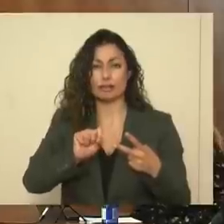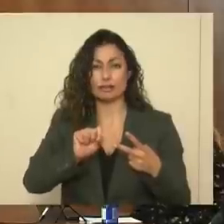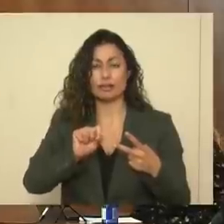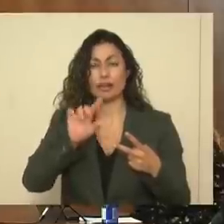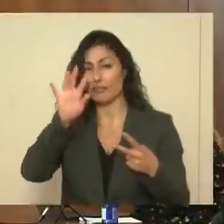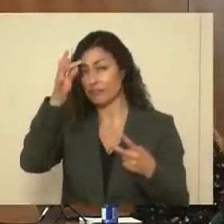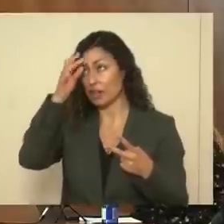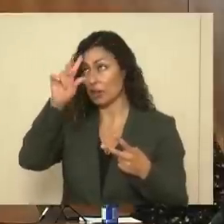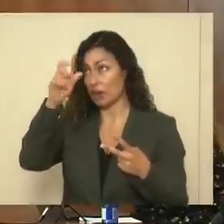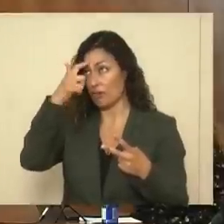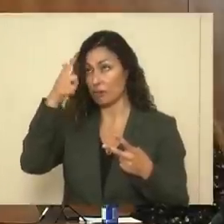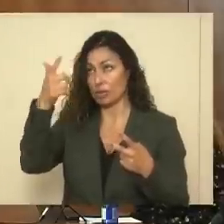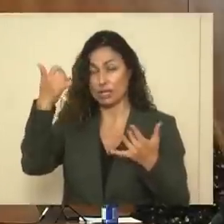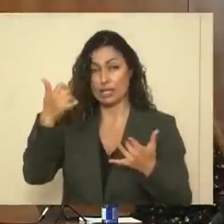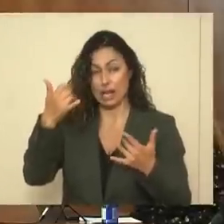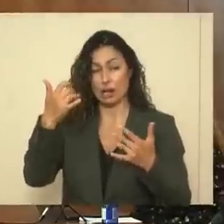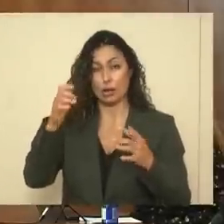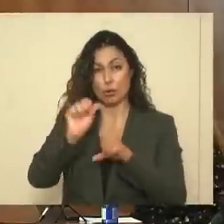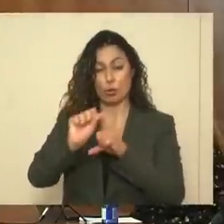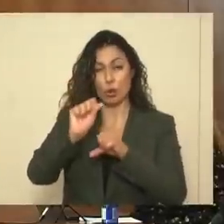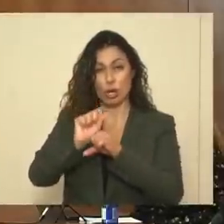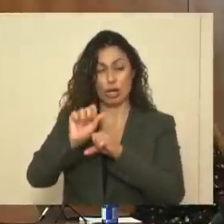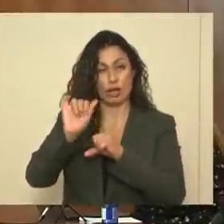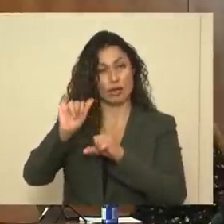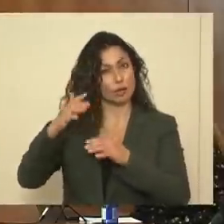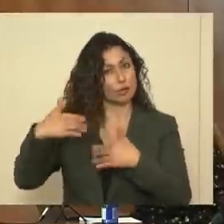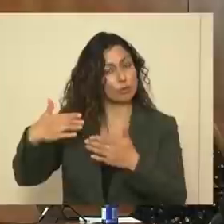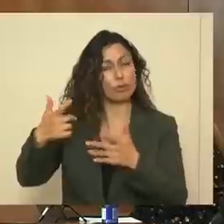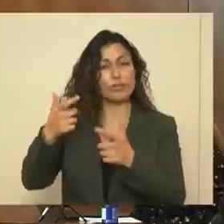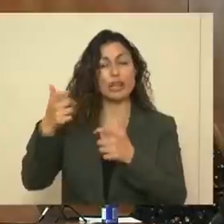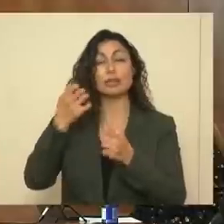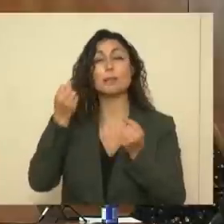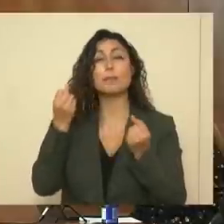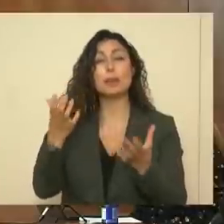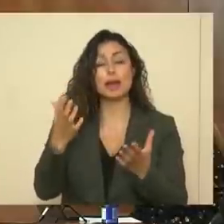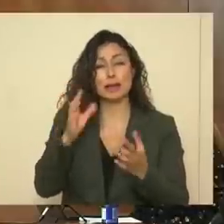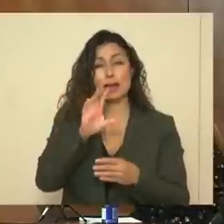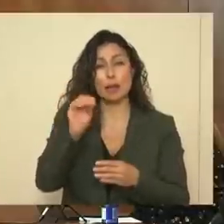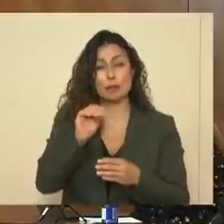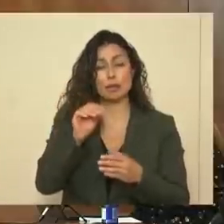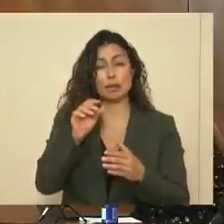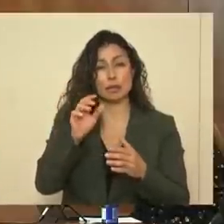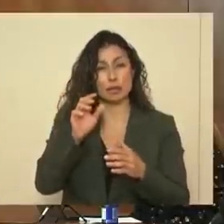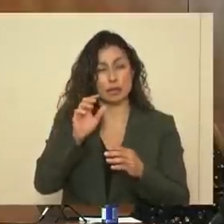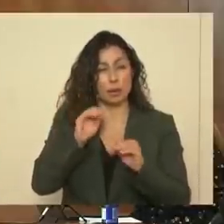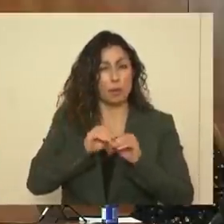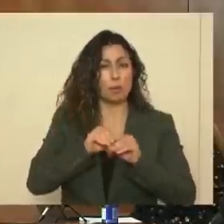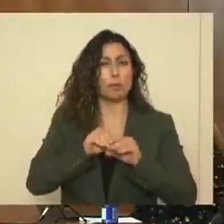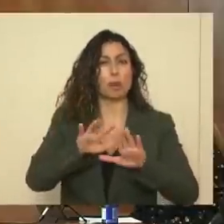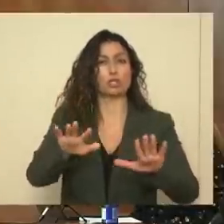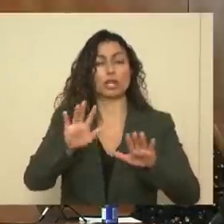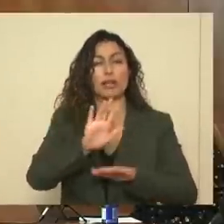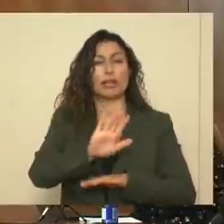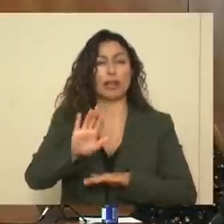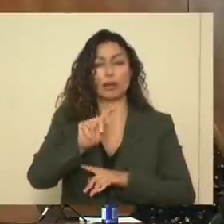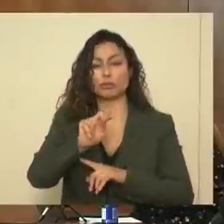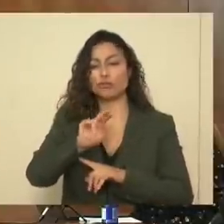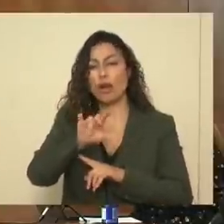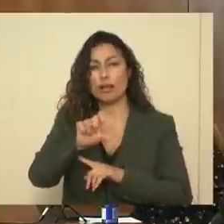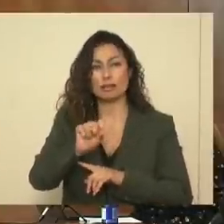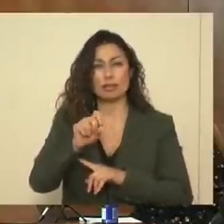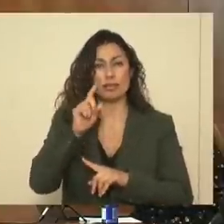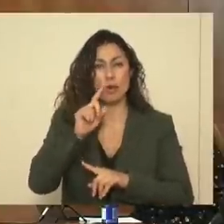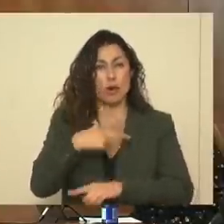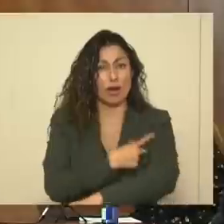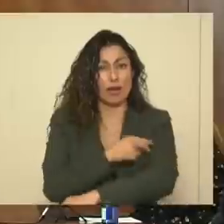the federal government's Operation Warp Speed, a lot of companies are pushing out more trials or expected to over the next few months, I should say.